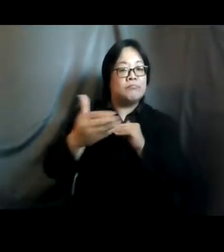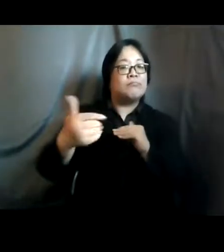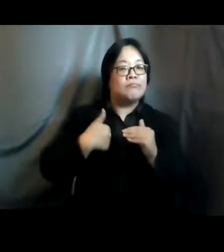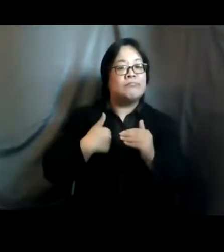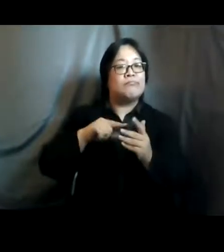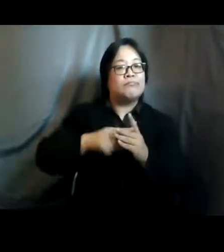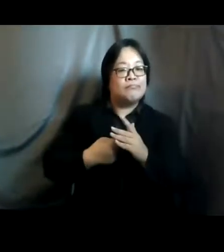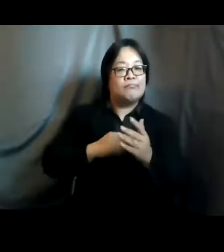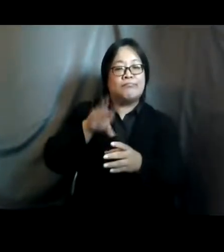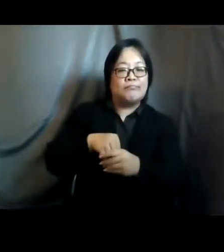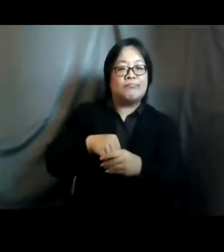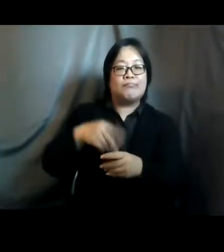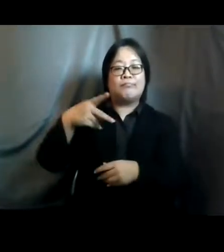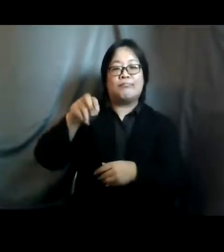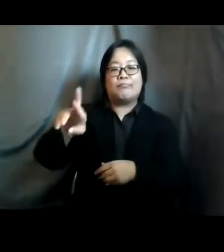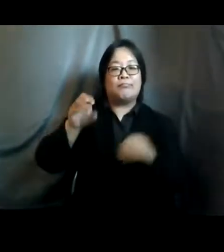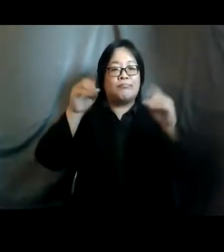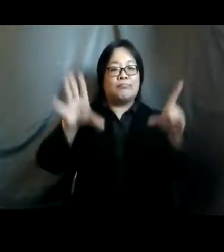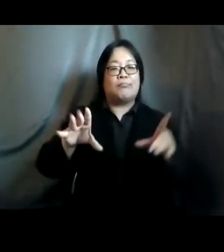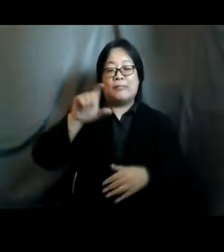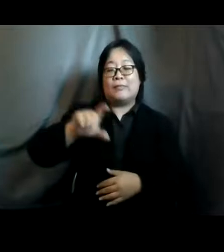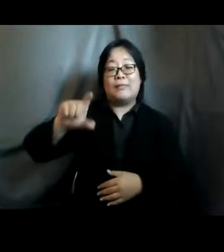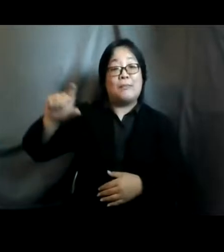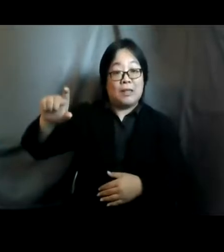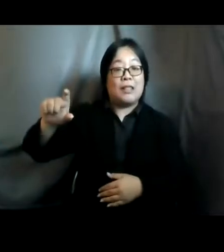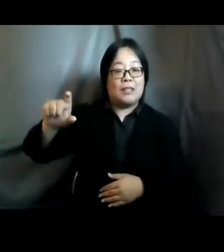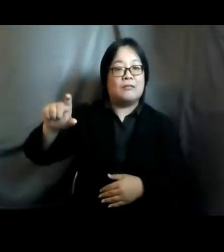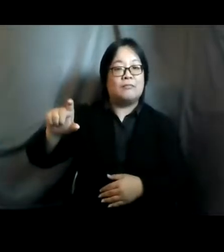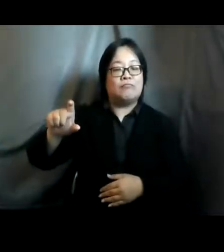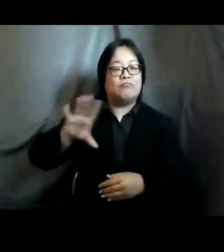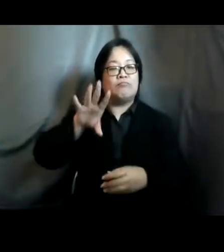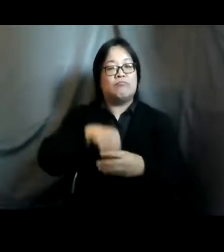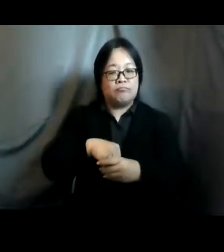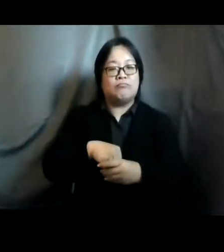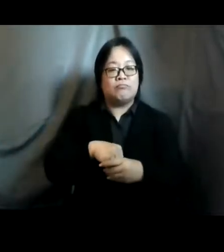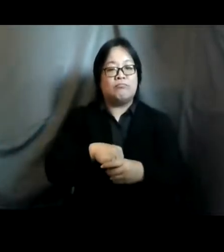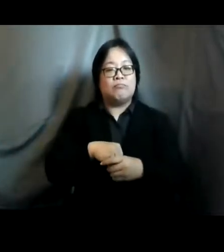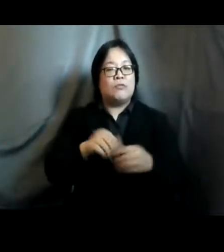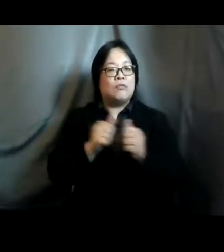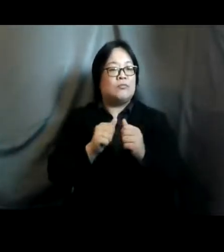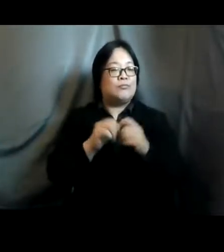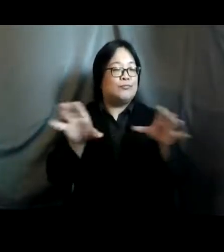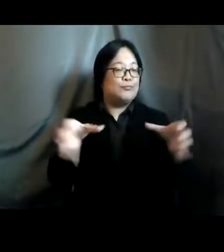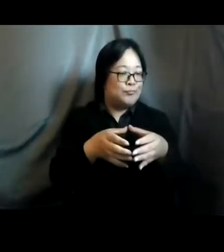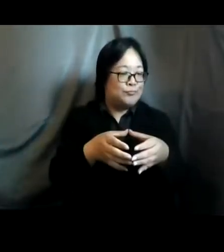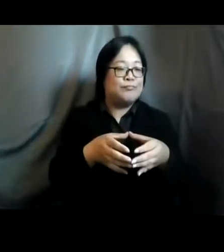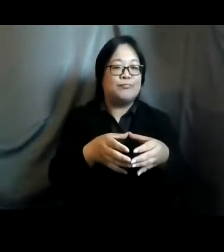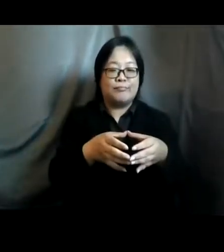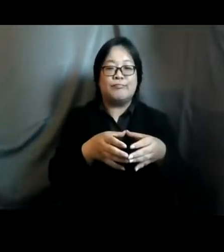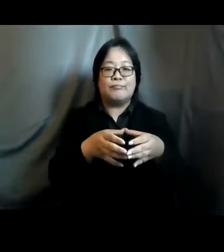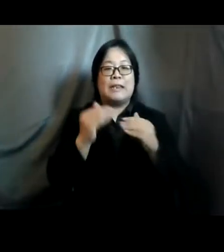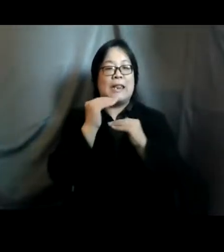as a peer educator to fpa nepal um working with the most vulnerable group uh with limited access to